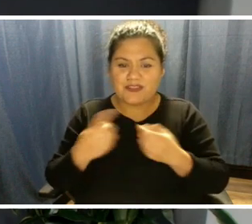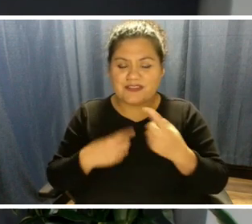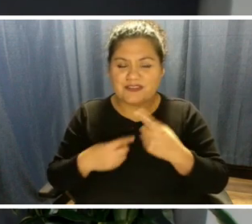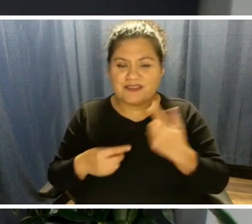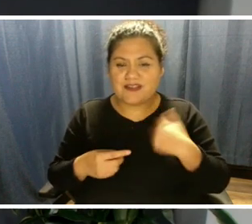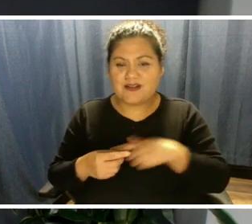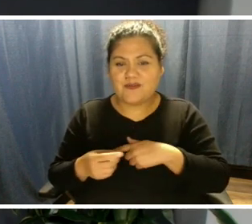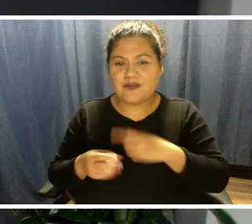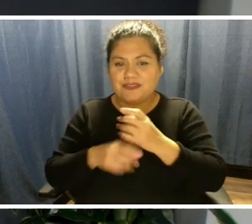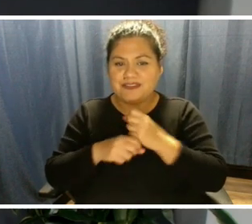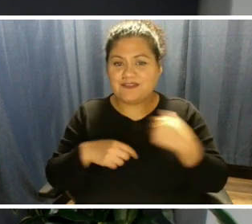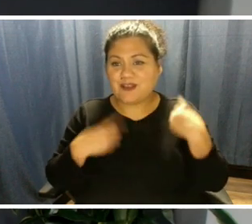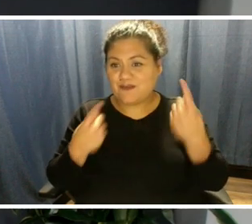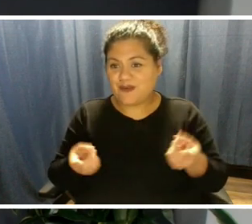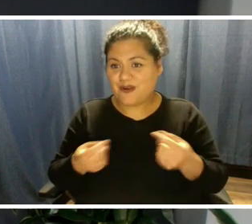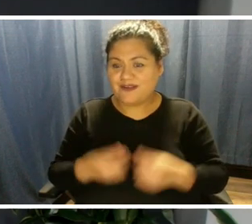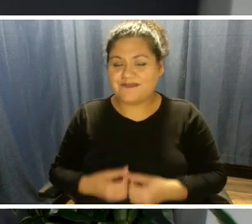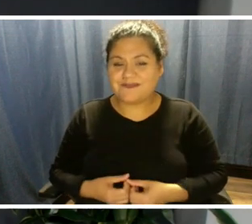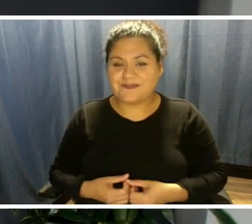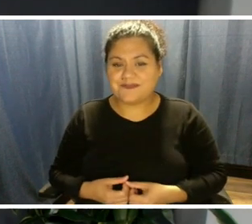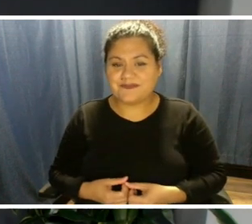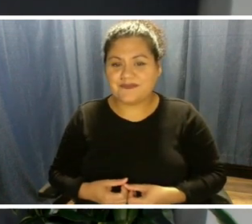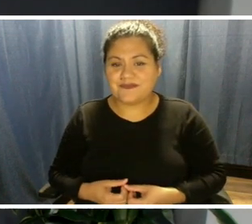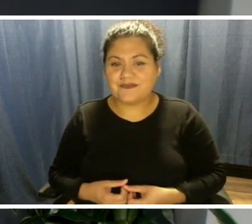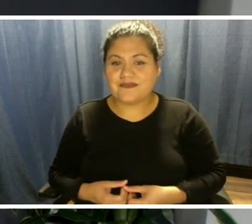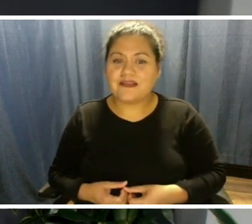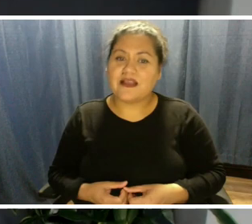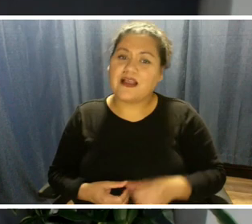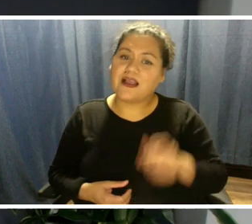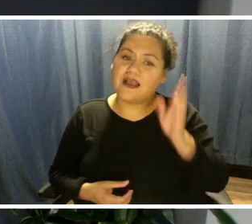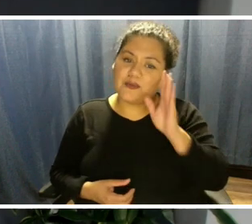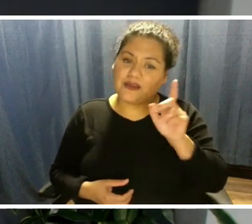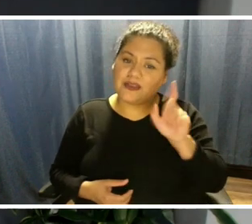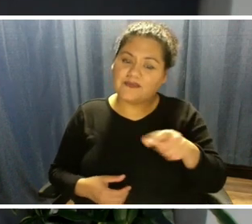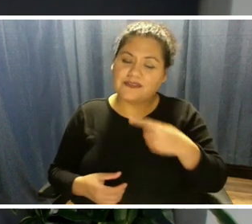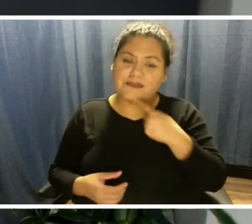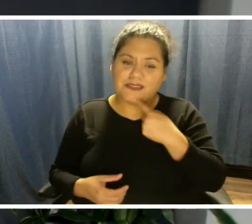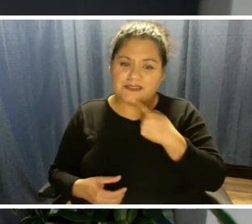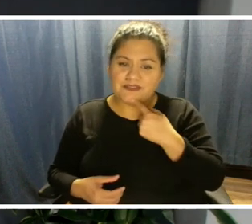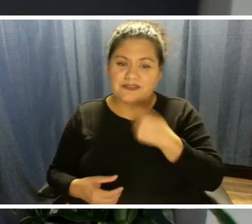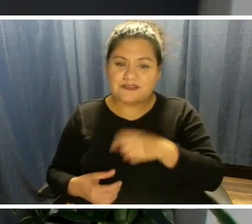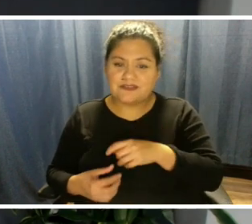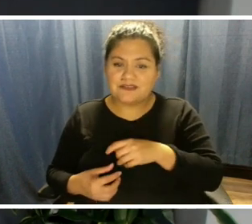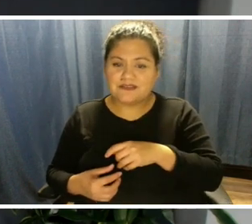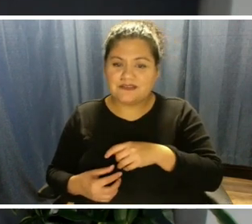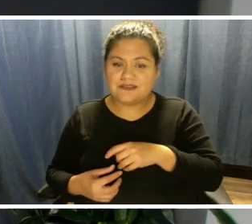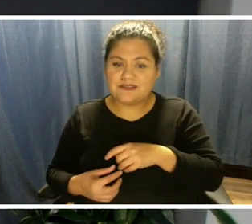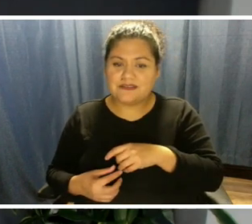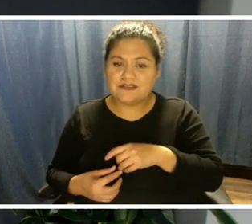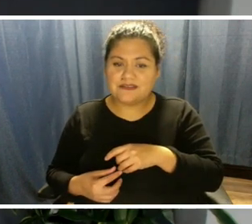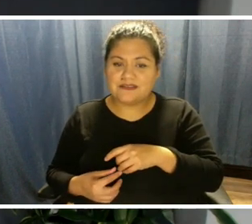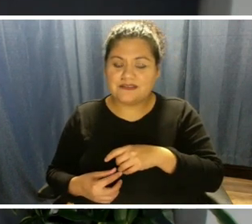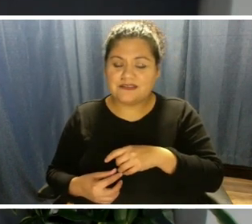received so far. I would be remiss to not say that if you or if you know somebody